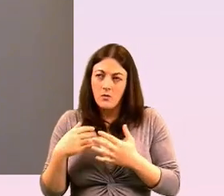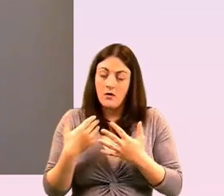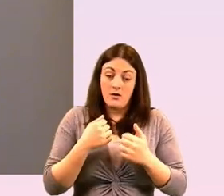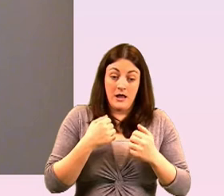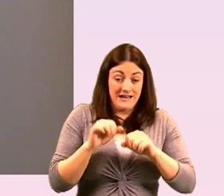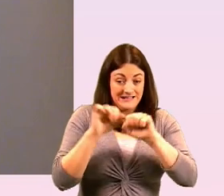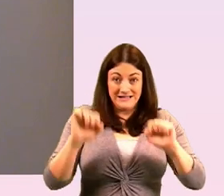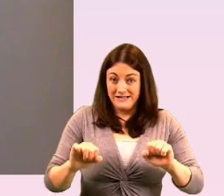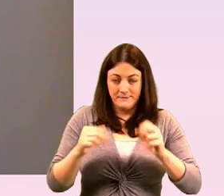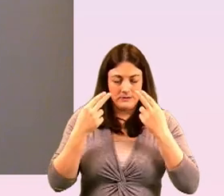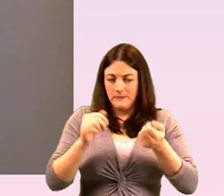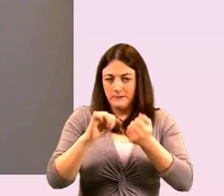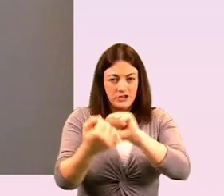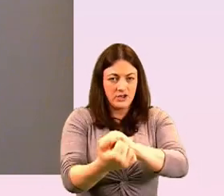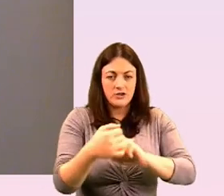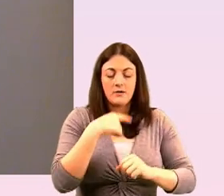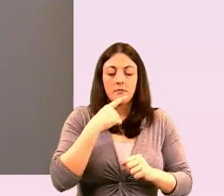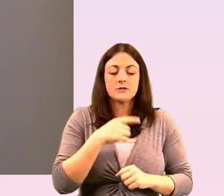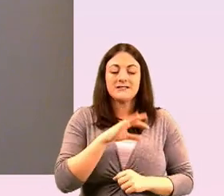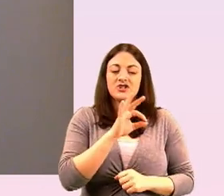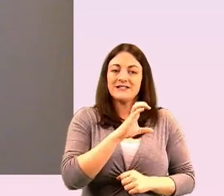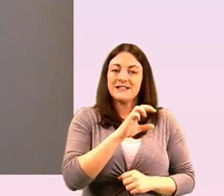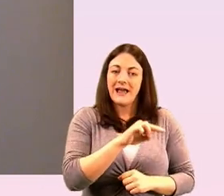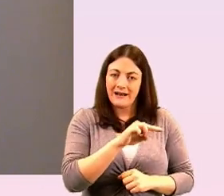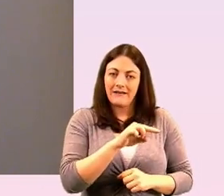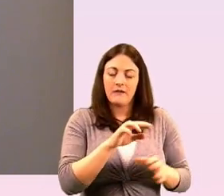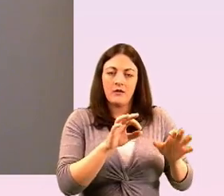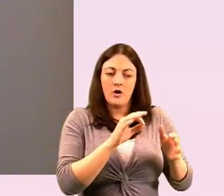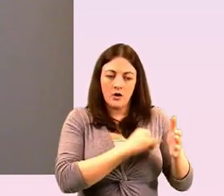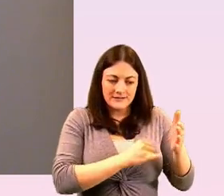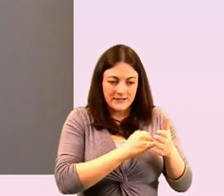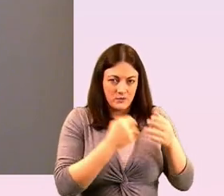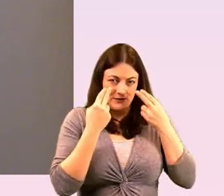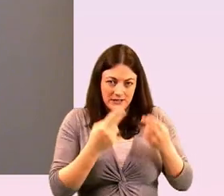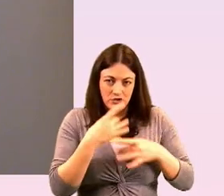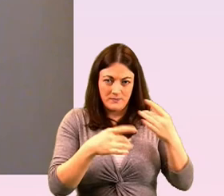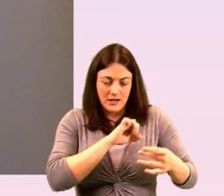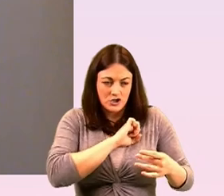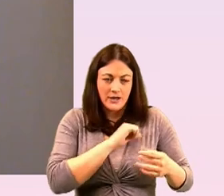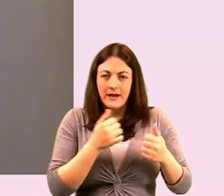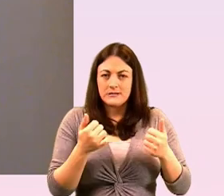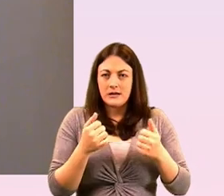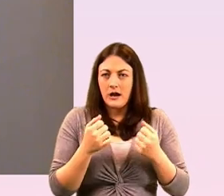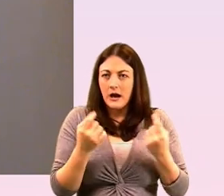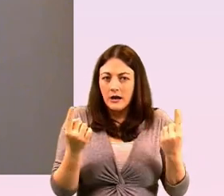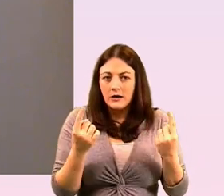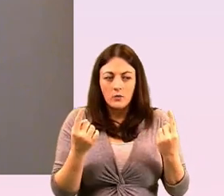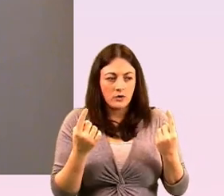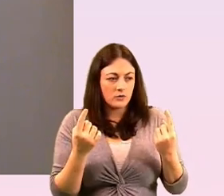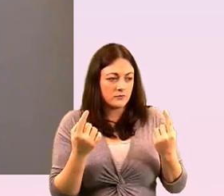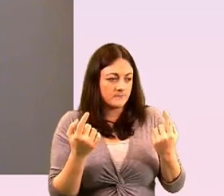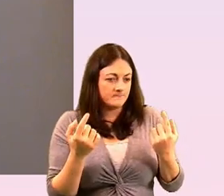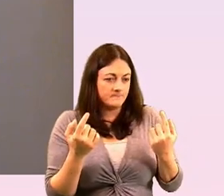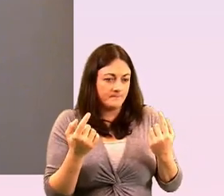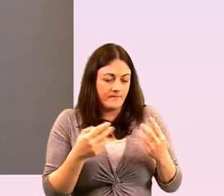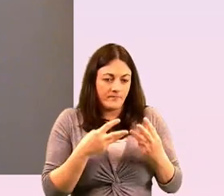uh as lgbtq organizations is to keep that role of agitators and i'm really pushing and